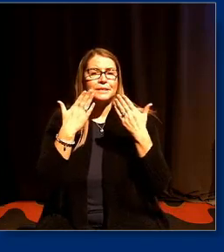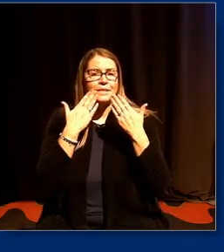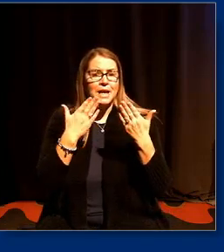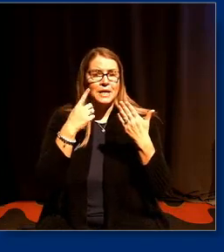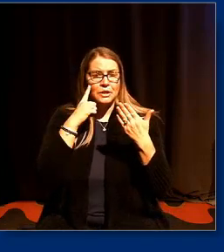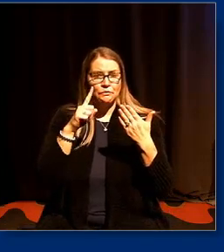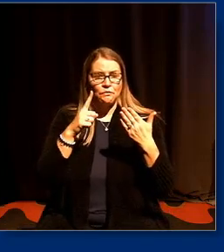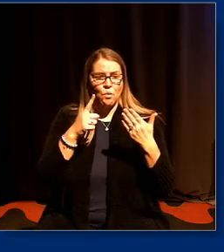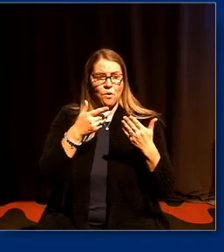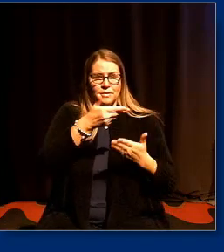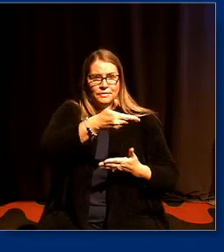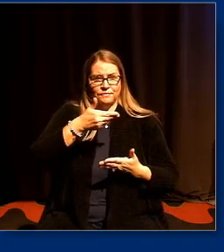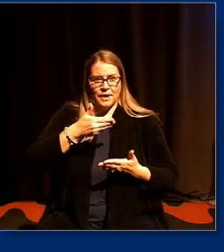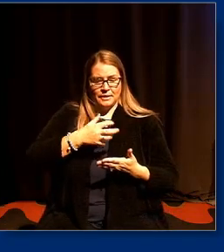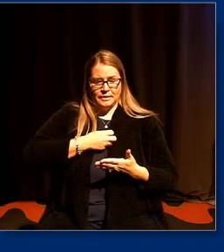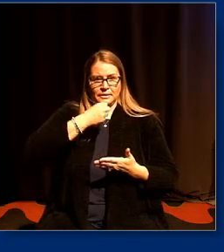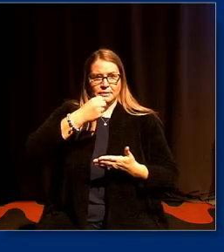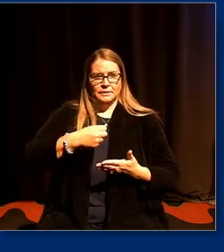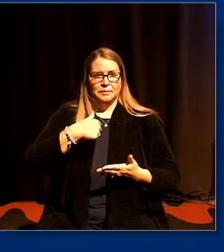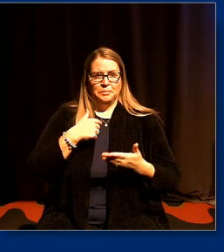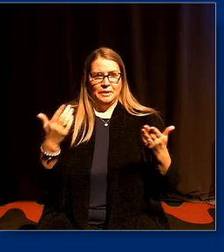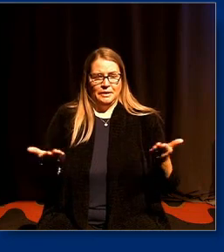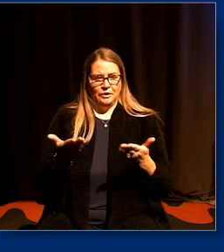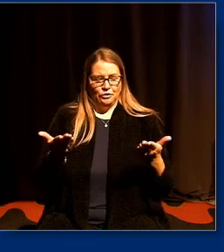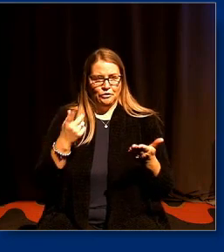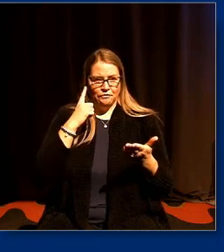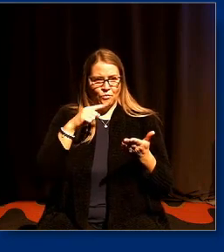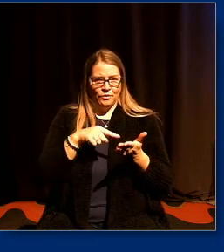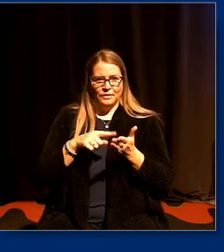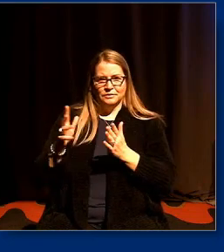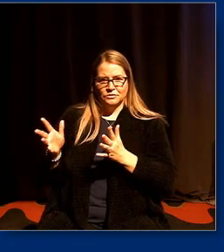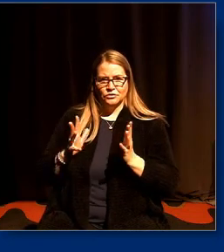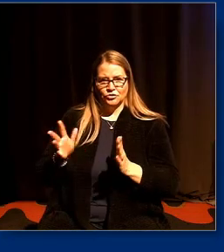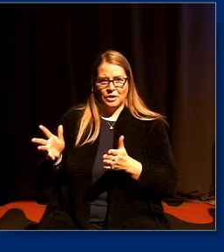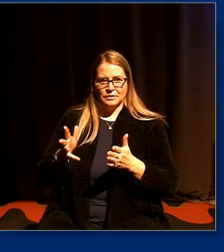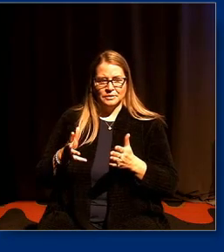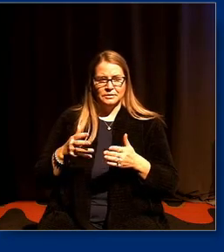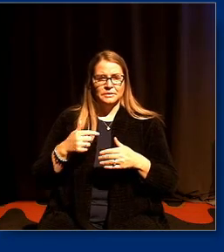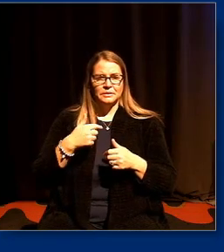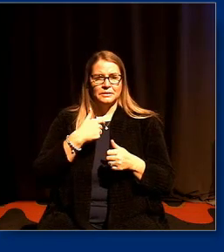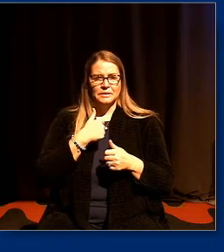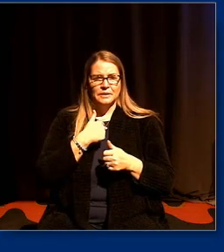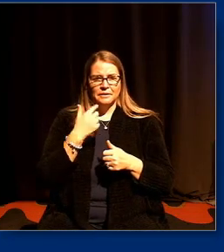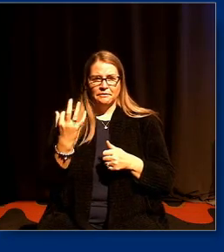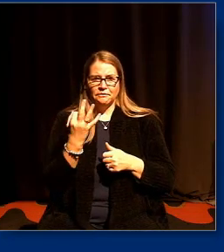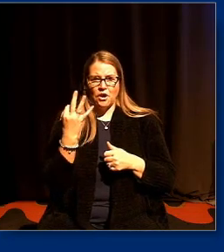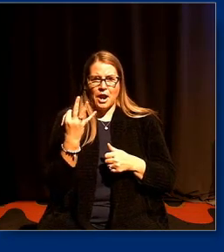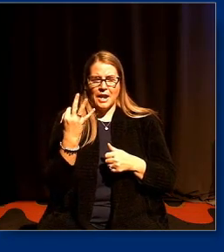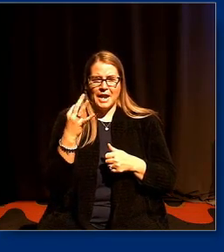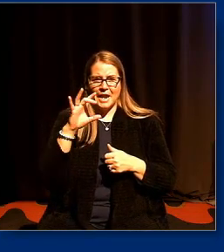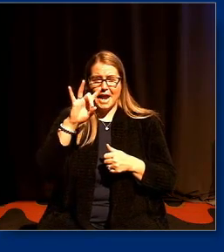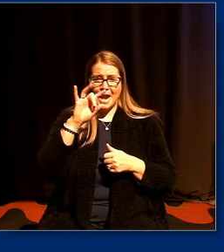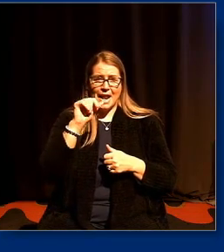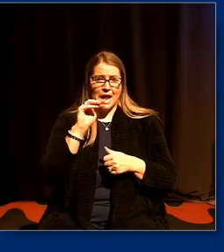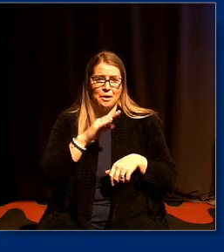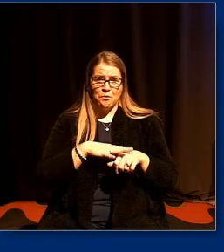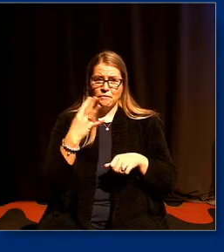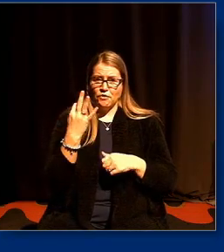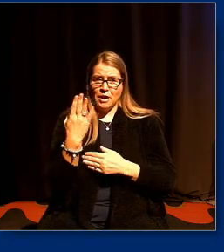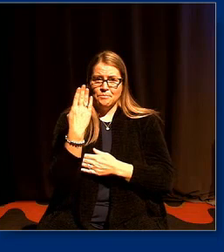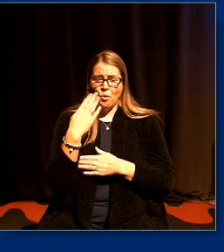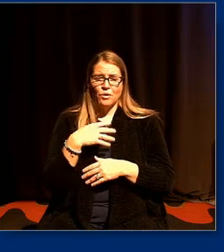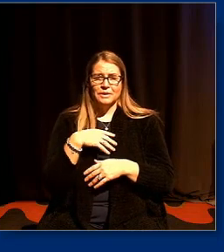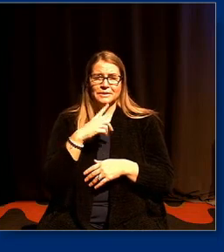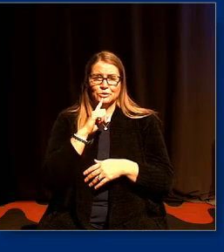for doing this and to to you all for coming along uh 8 a.m on a friday morning is um cruel and